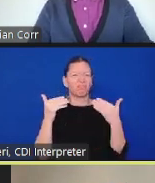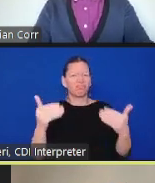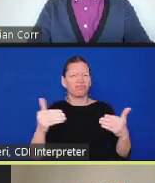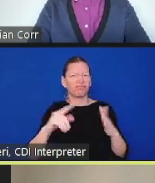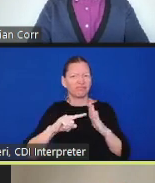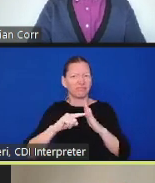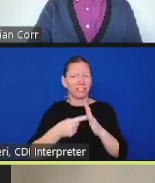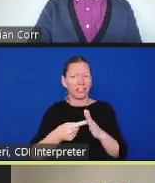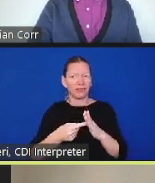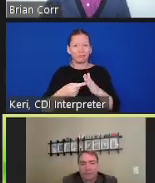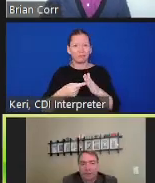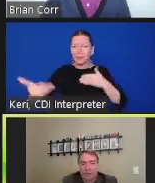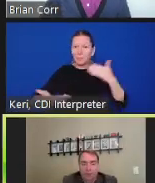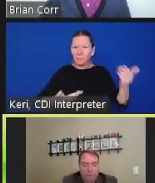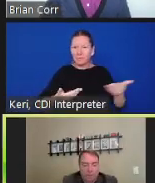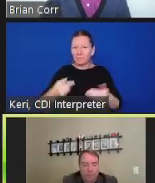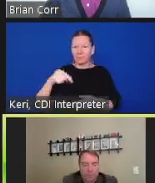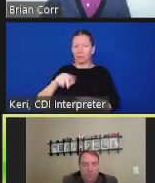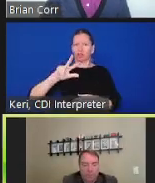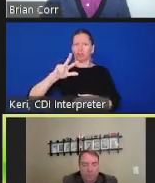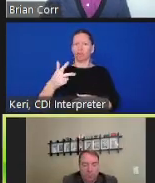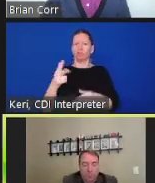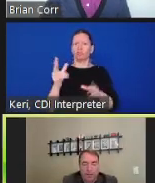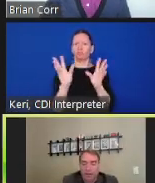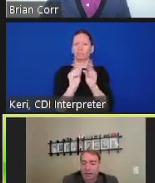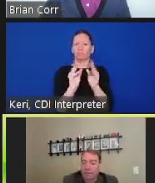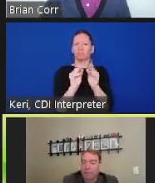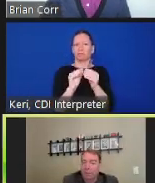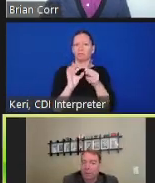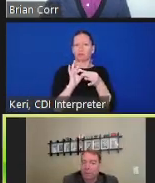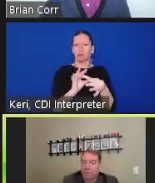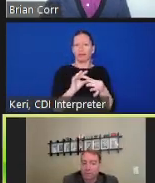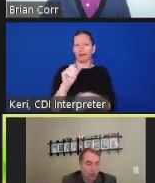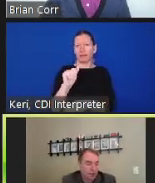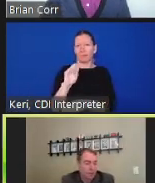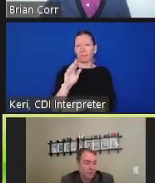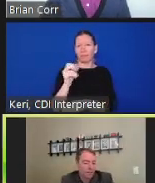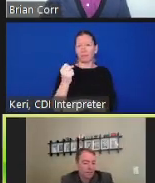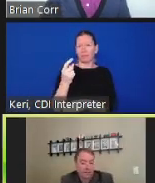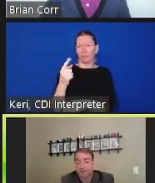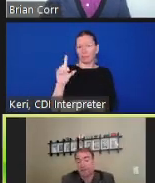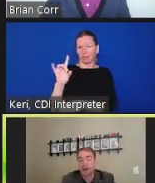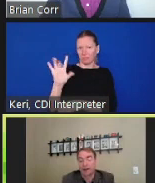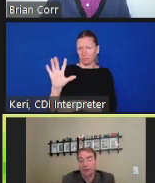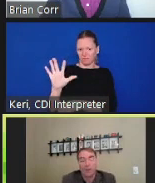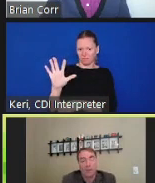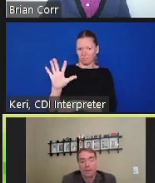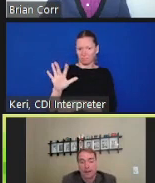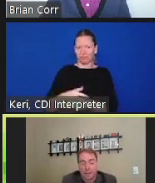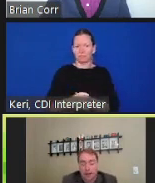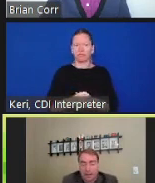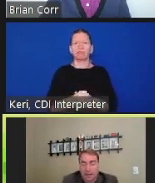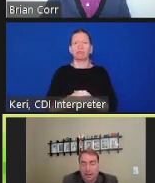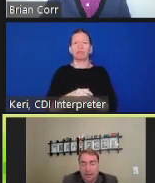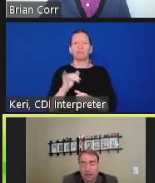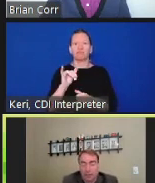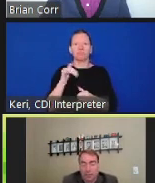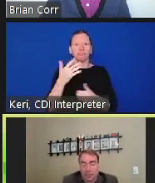on AB 1185. Welcome. I want to thank everyone for joining on a Saturday morning.